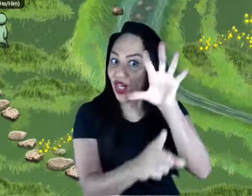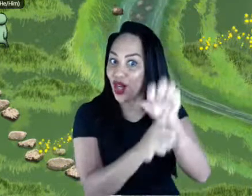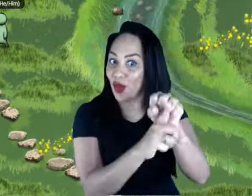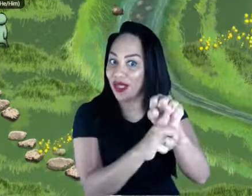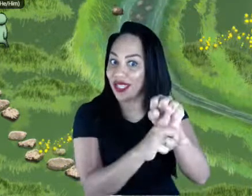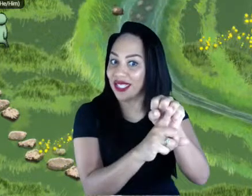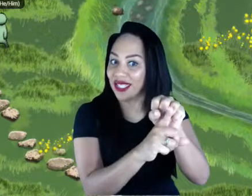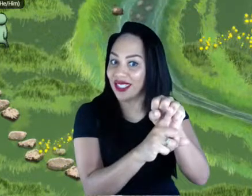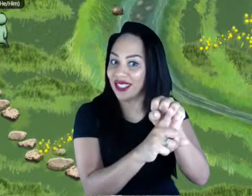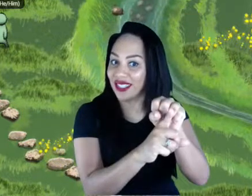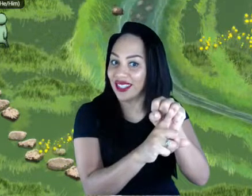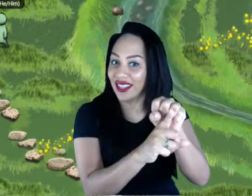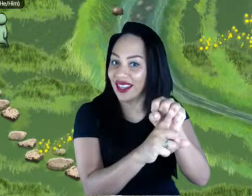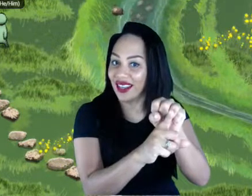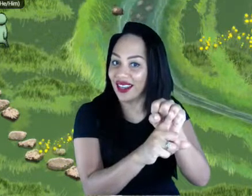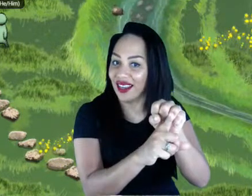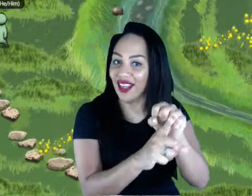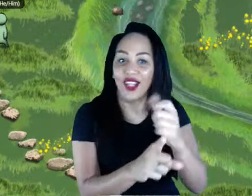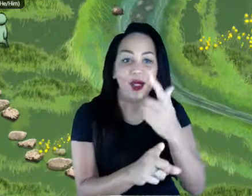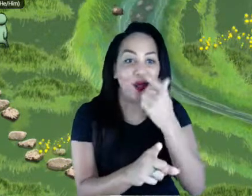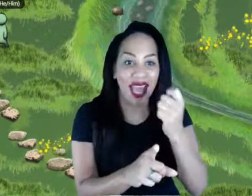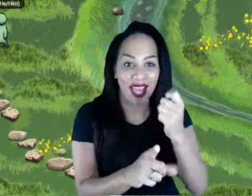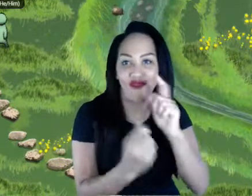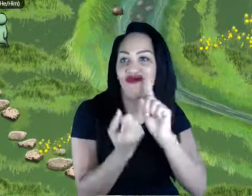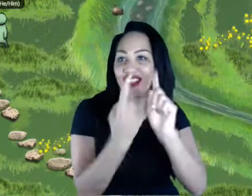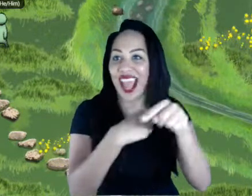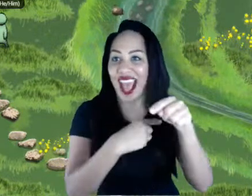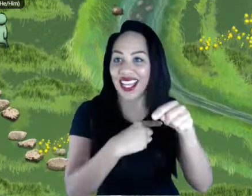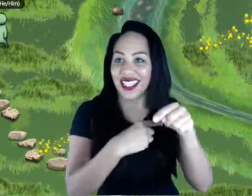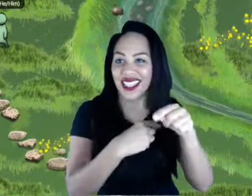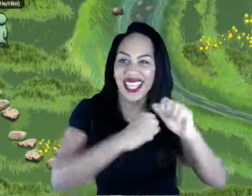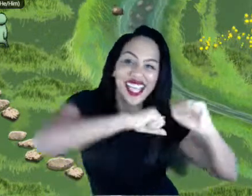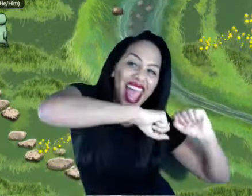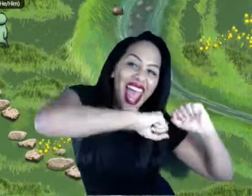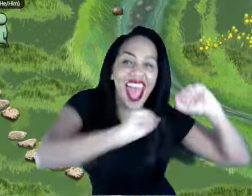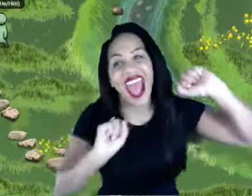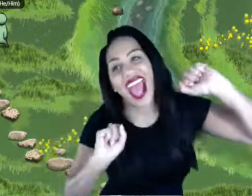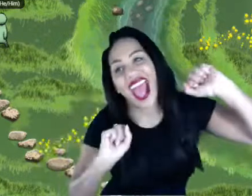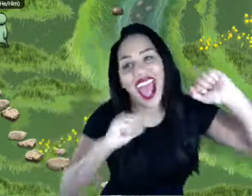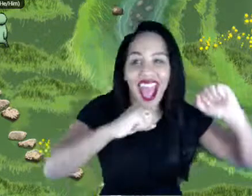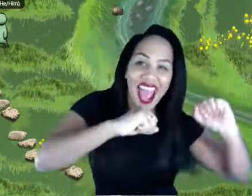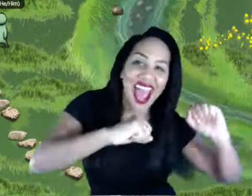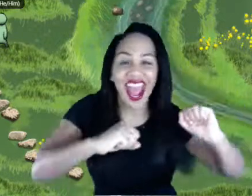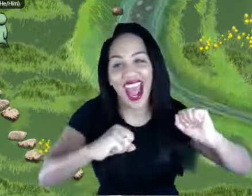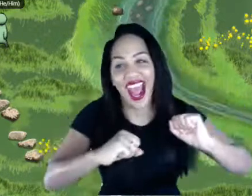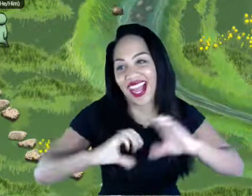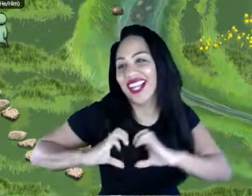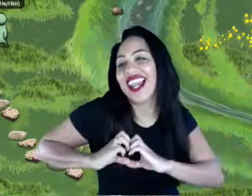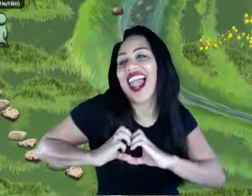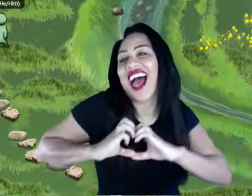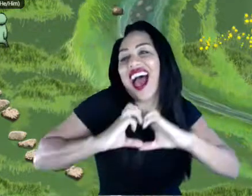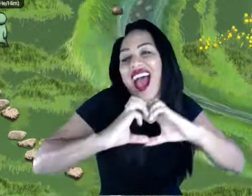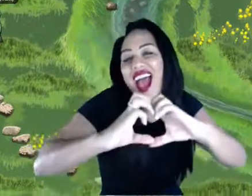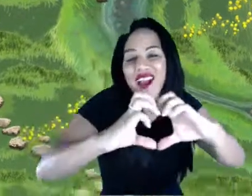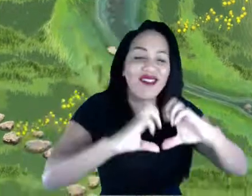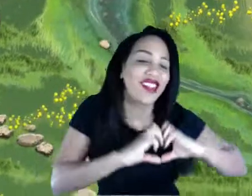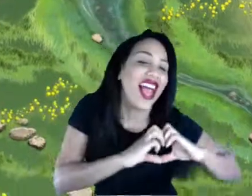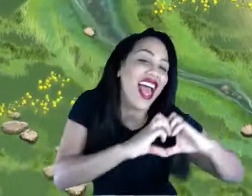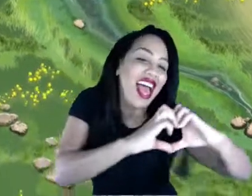you can also react as your avatar. You can throw out love as your avatar.